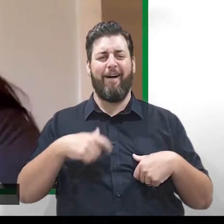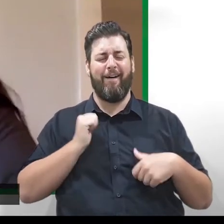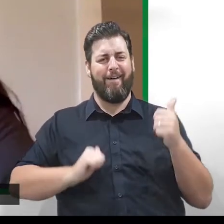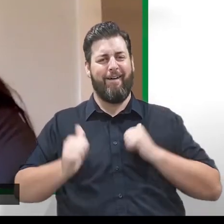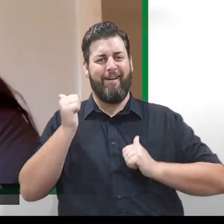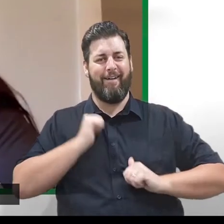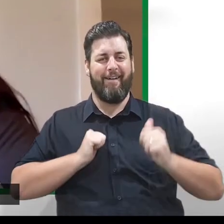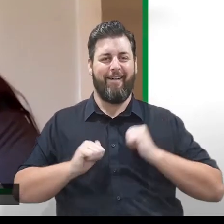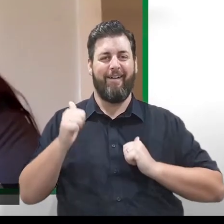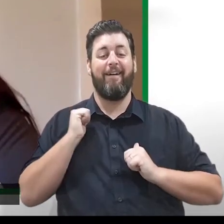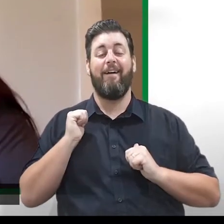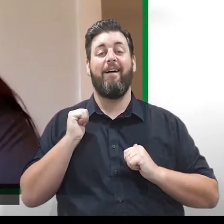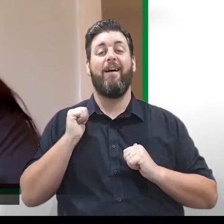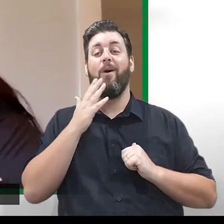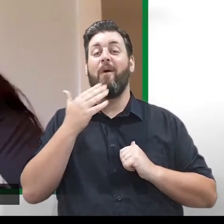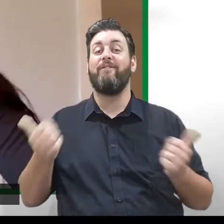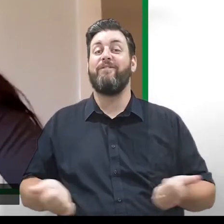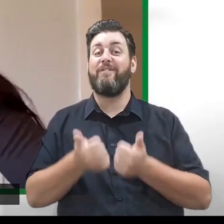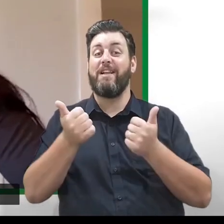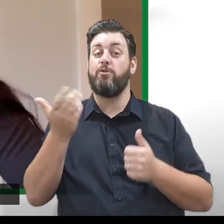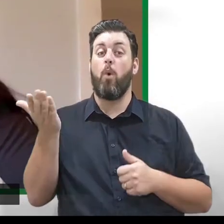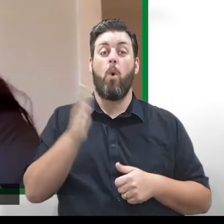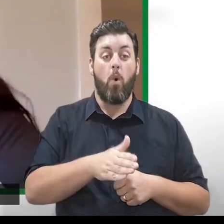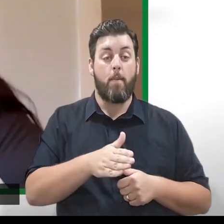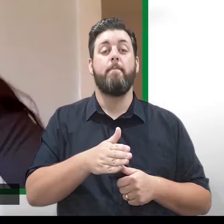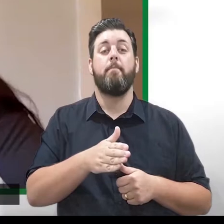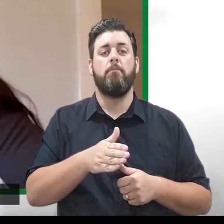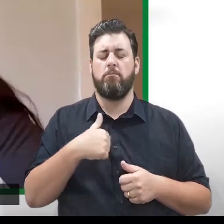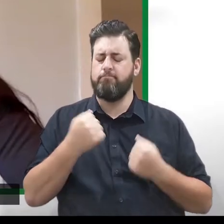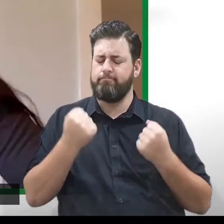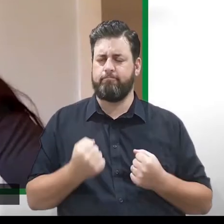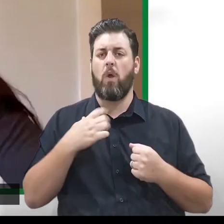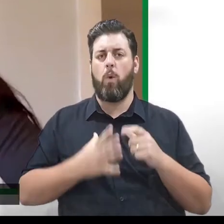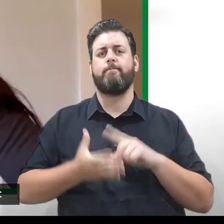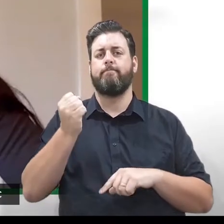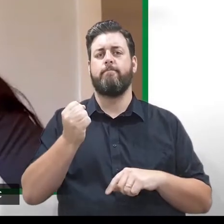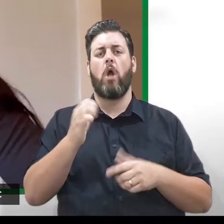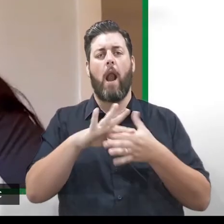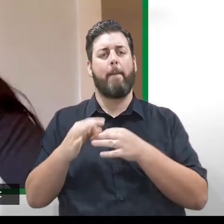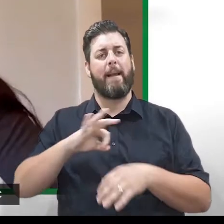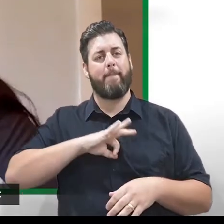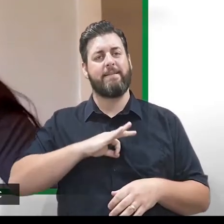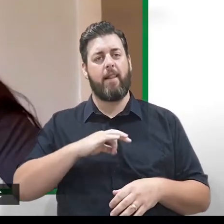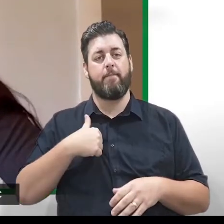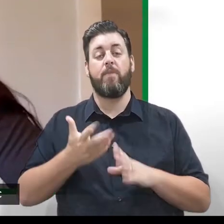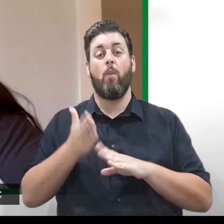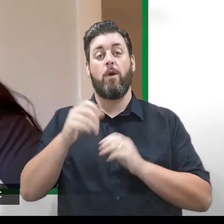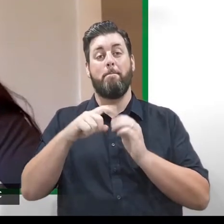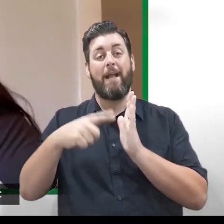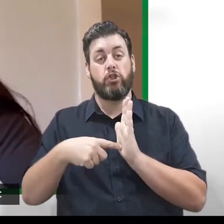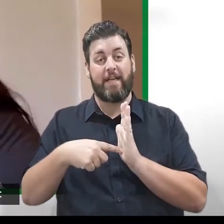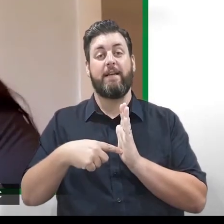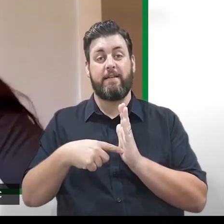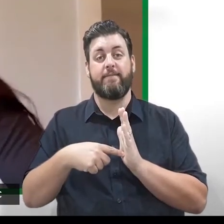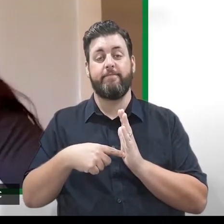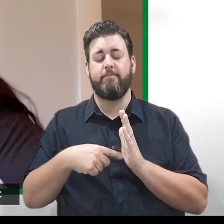After that Games, I came home determined to win an Olympic medal. So I went to the Beijing Olympics in 2008, and my